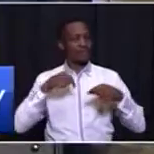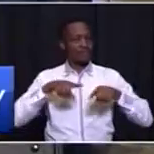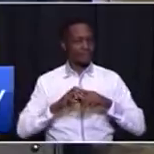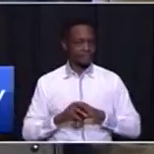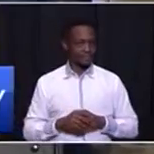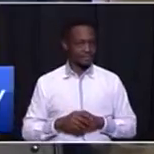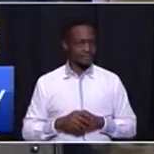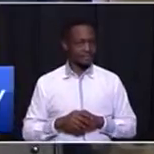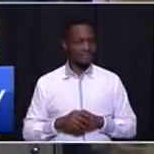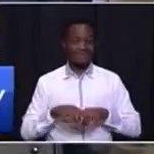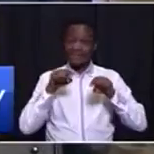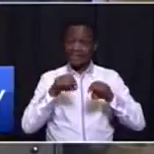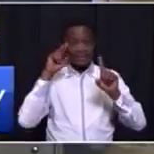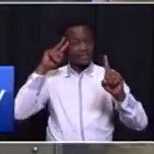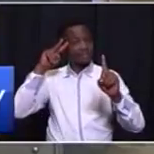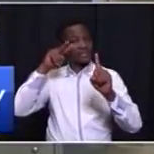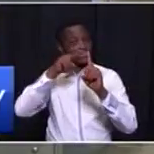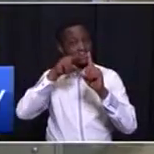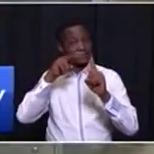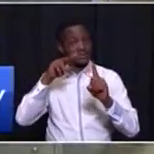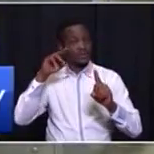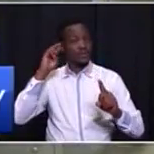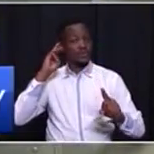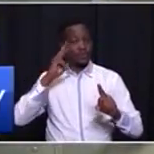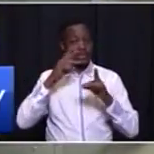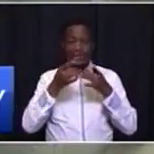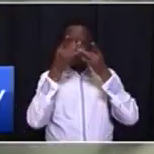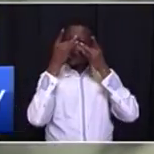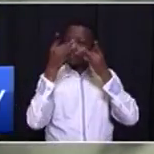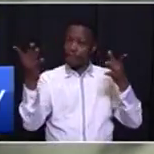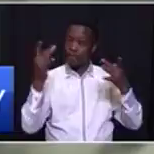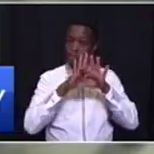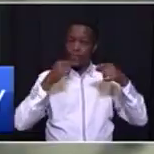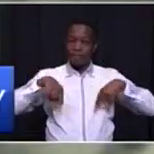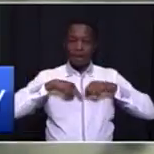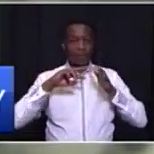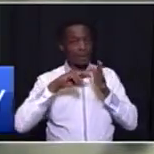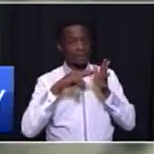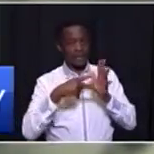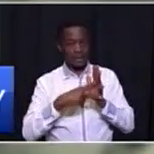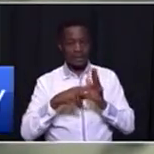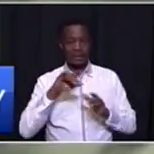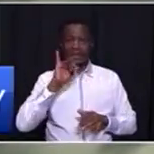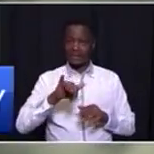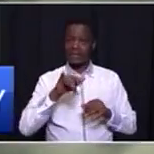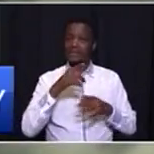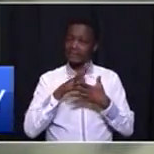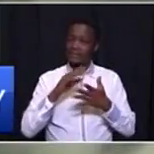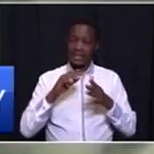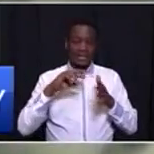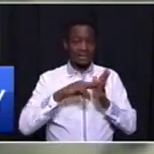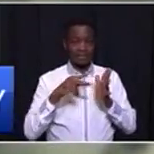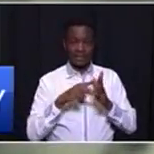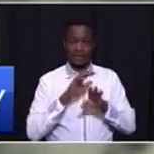vision will inform our plan, that is the plan of growing